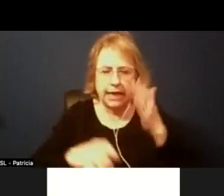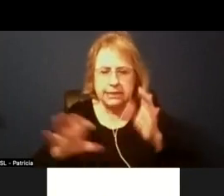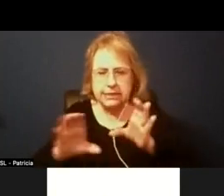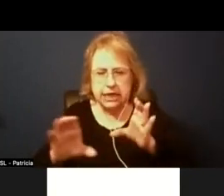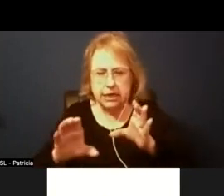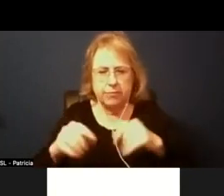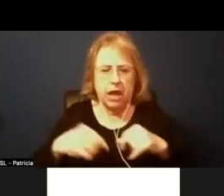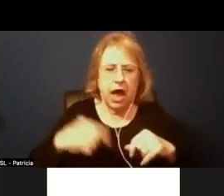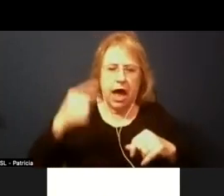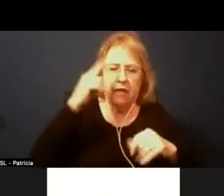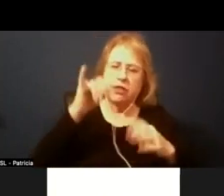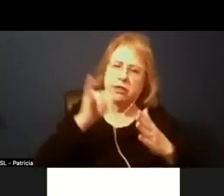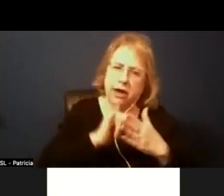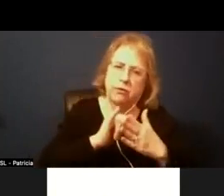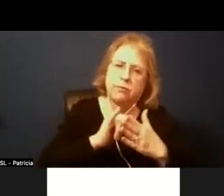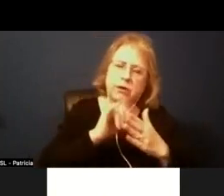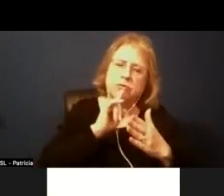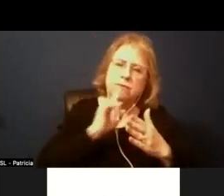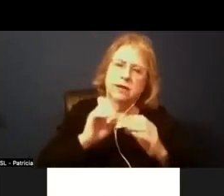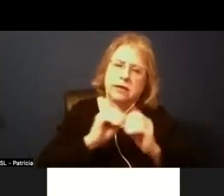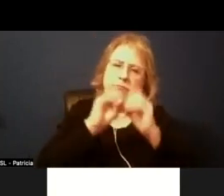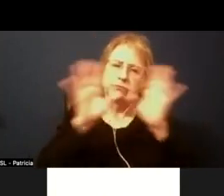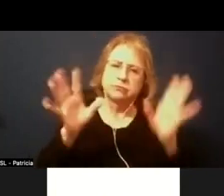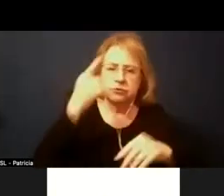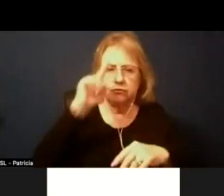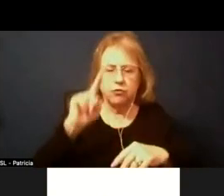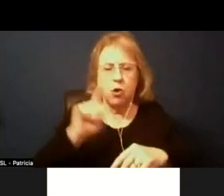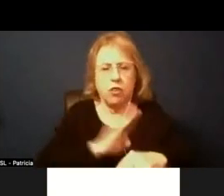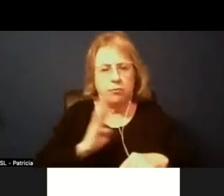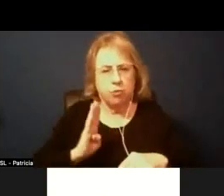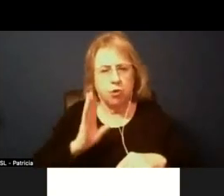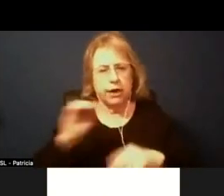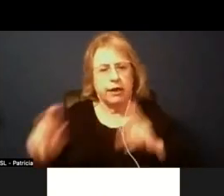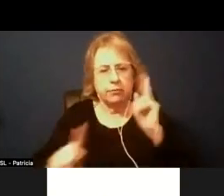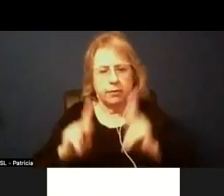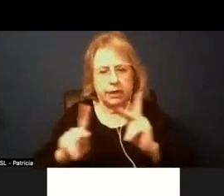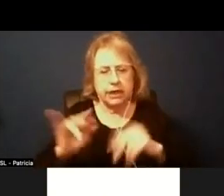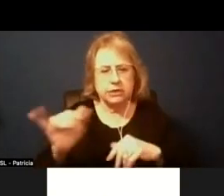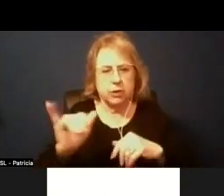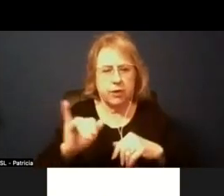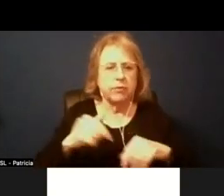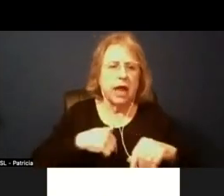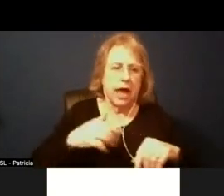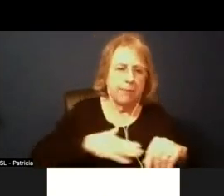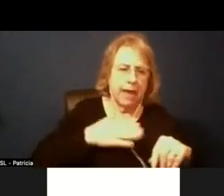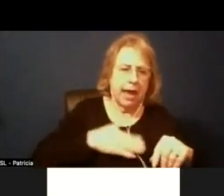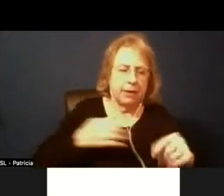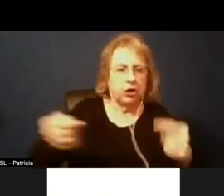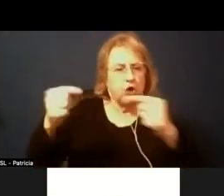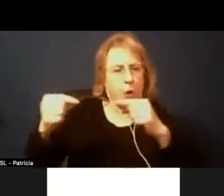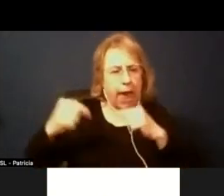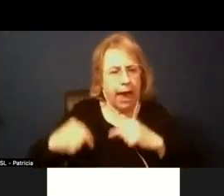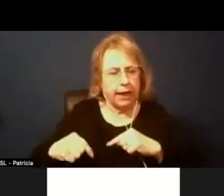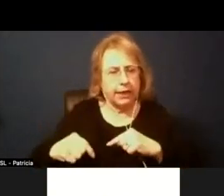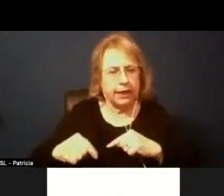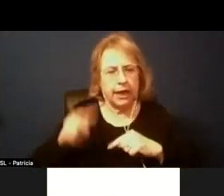not just for the board but for the public as well so um but thank you for that presentation i'd be happy to go back and and